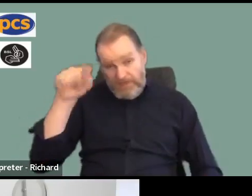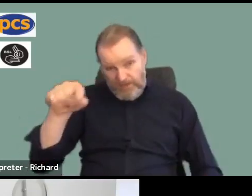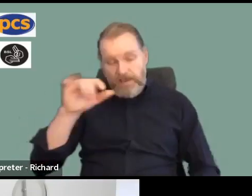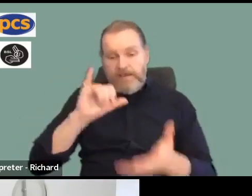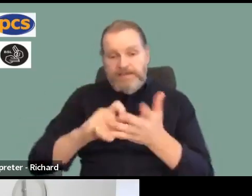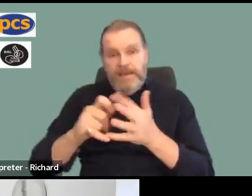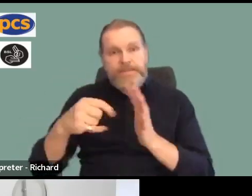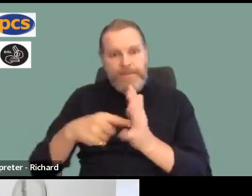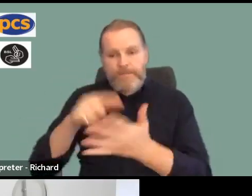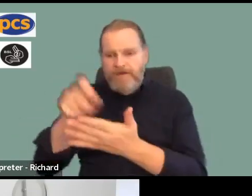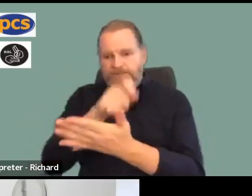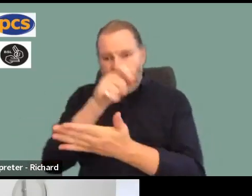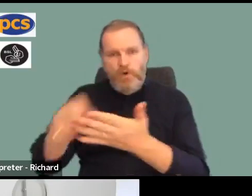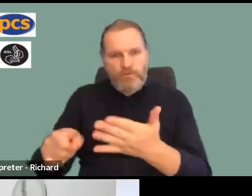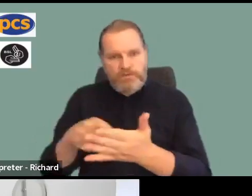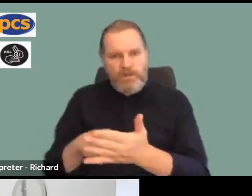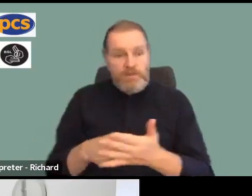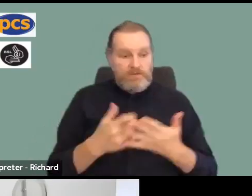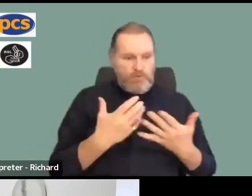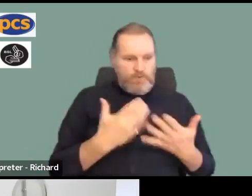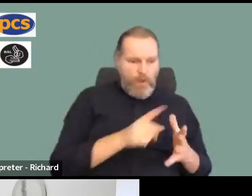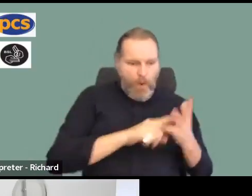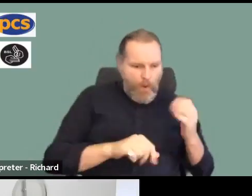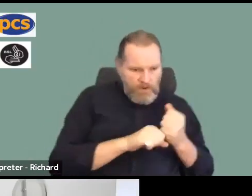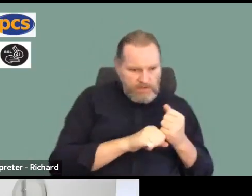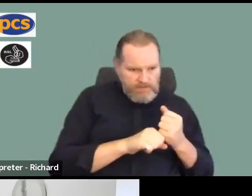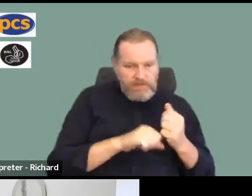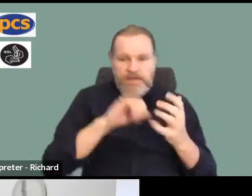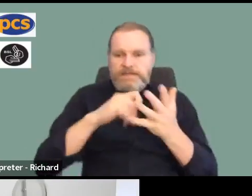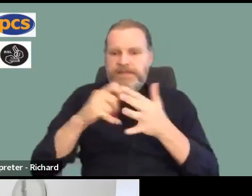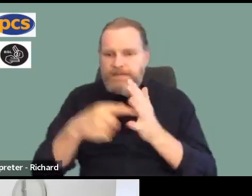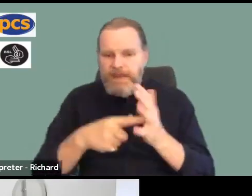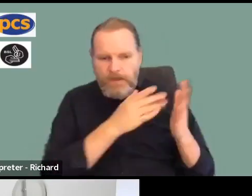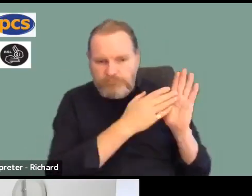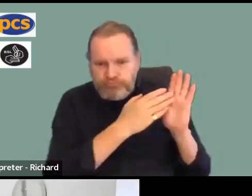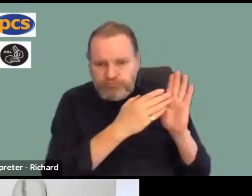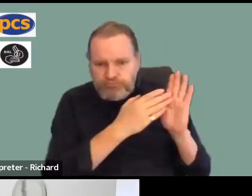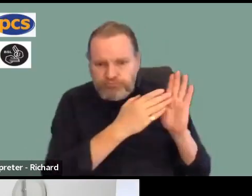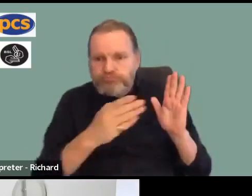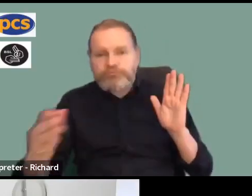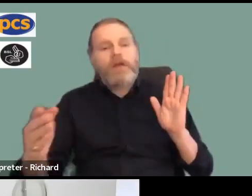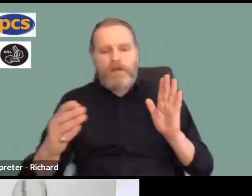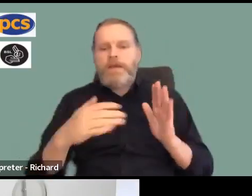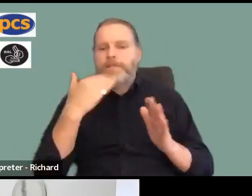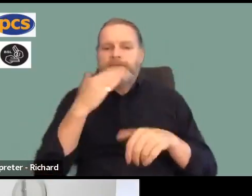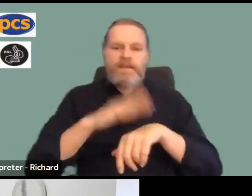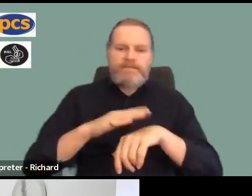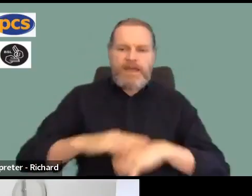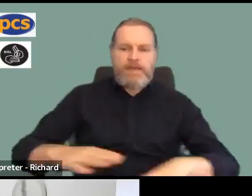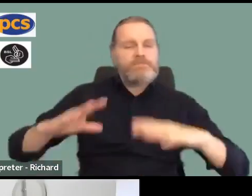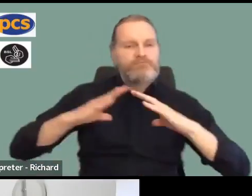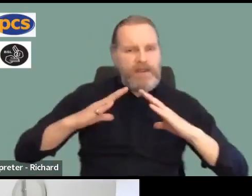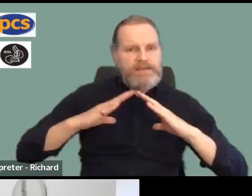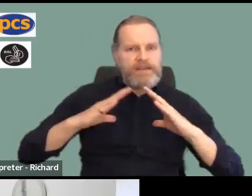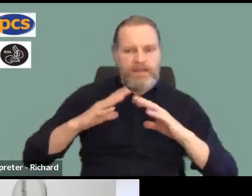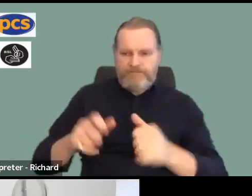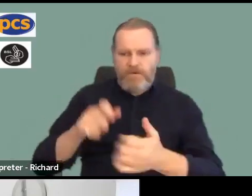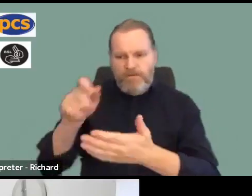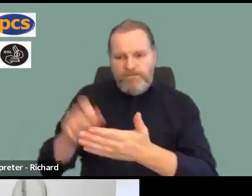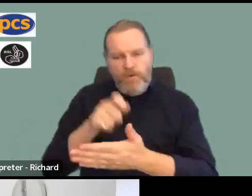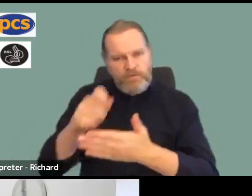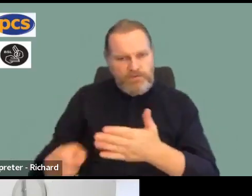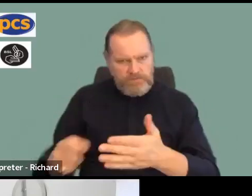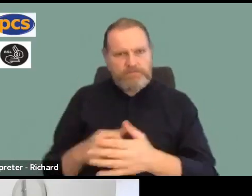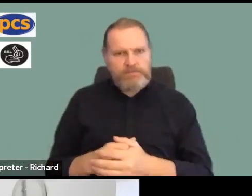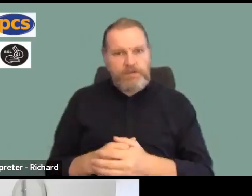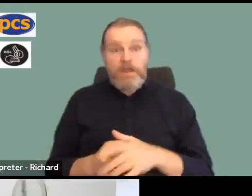sure all the work is done to produce a massive yes vote. But September also is now the right time to ballot because we've been talking to our colleagues